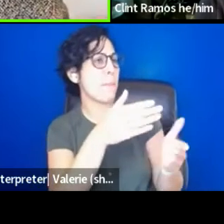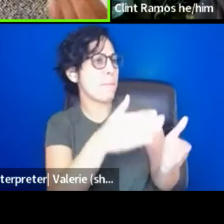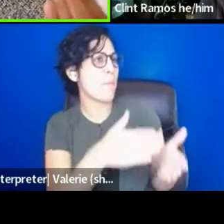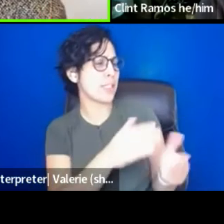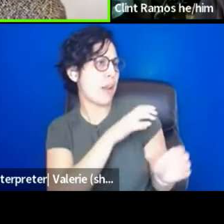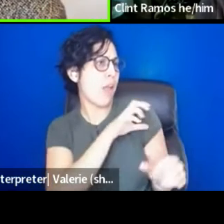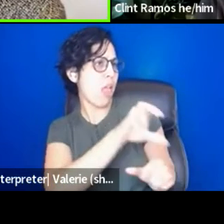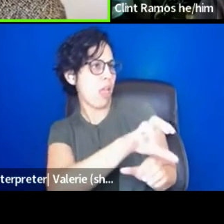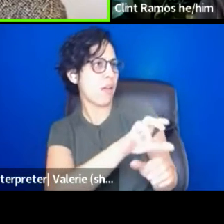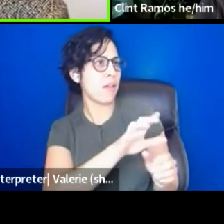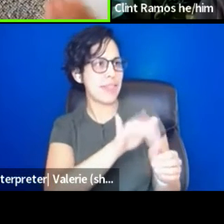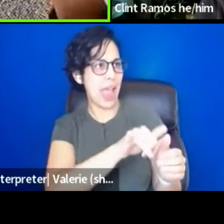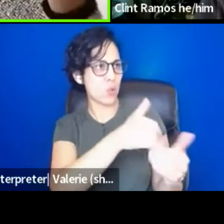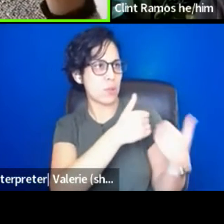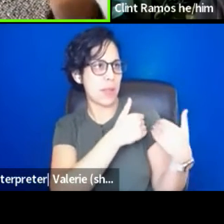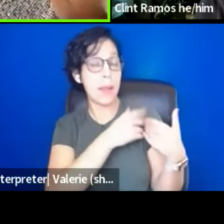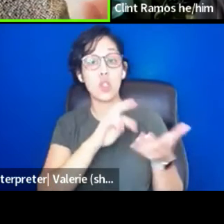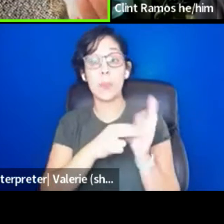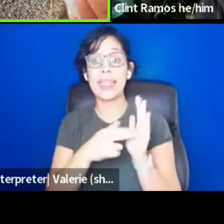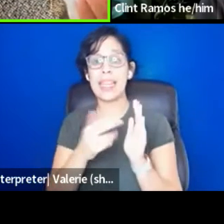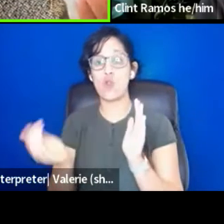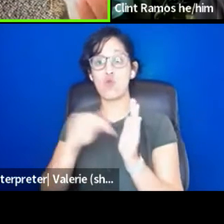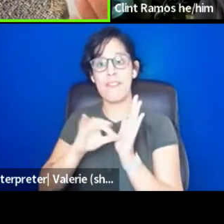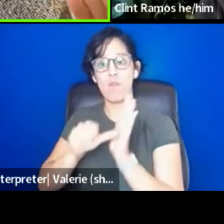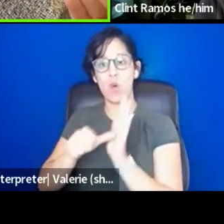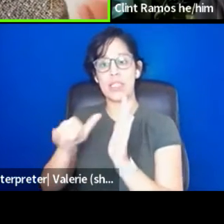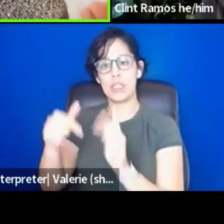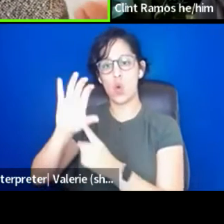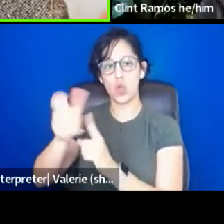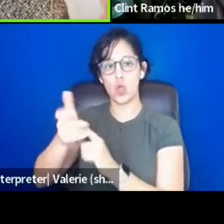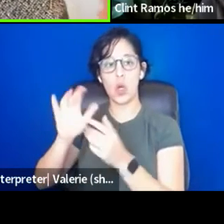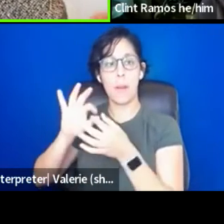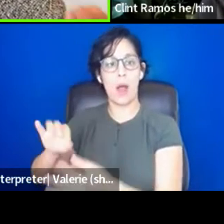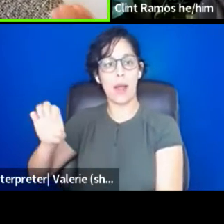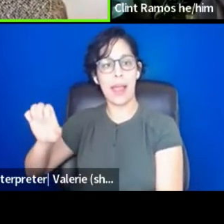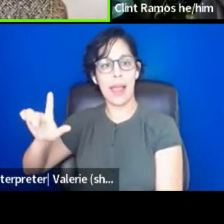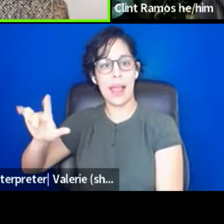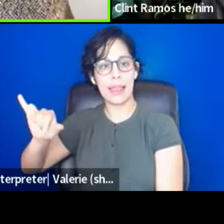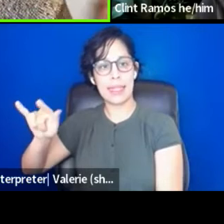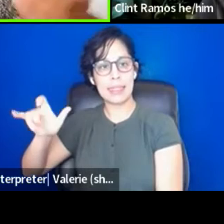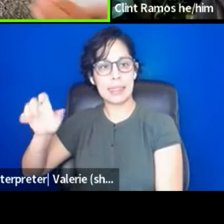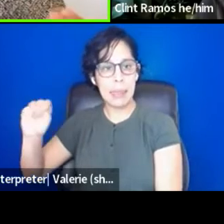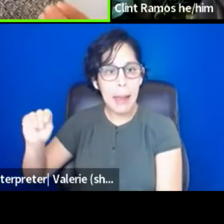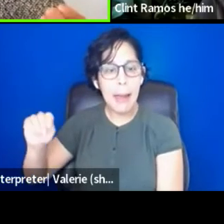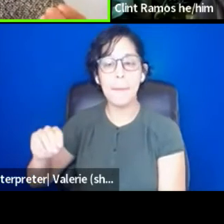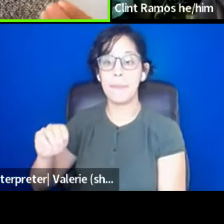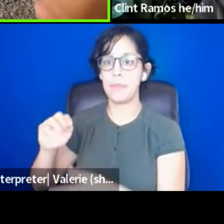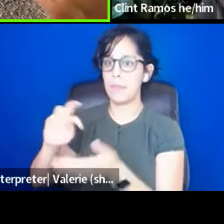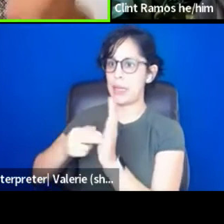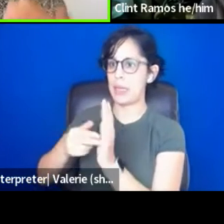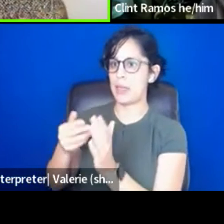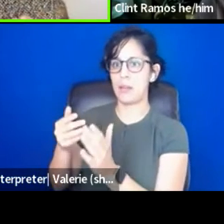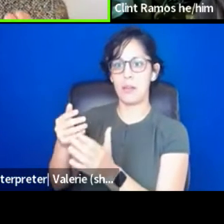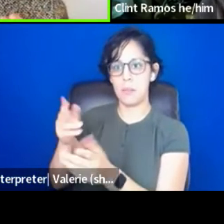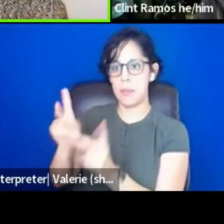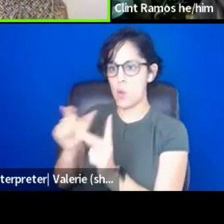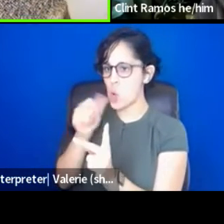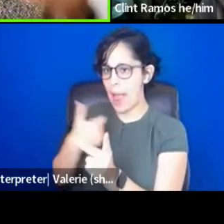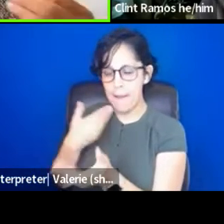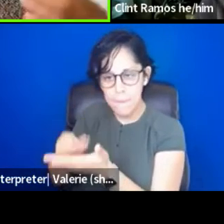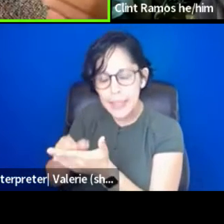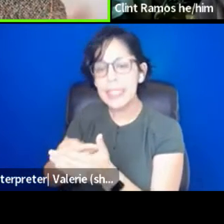reinforces this culture of elitism, which is also reinforces white supremacy, which also